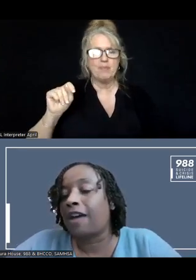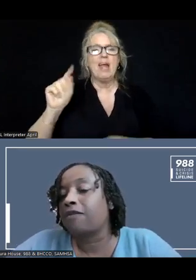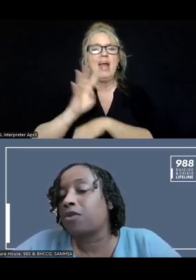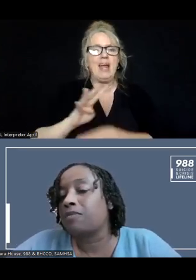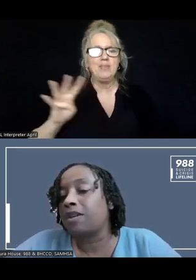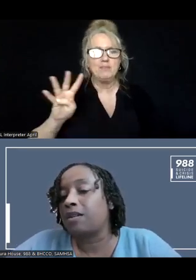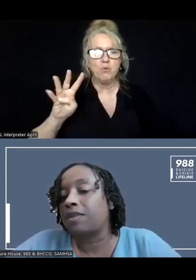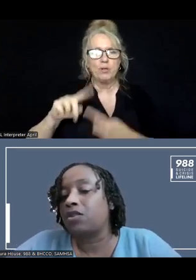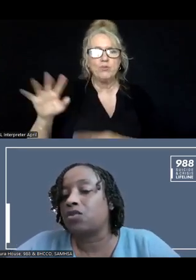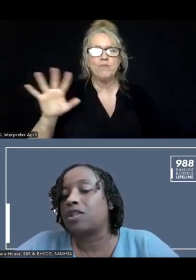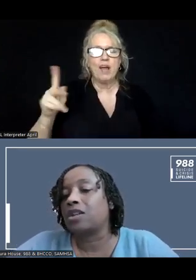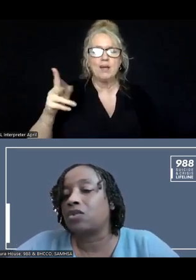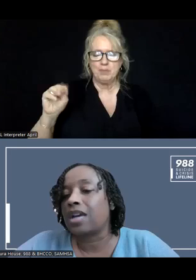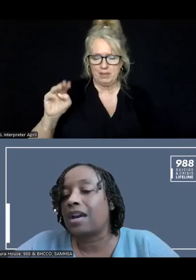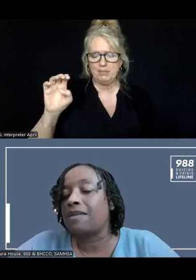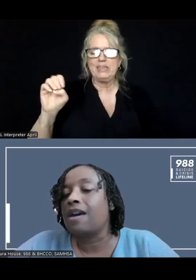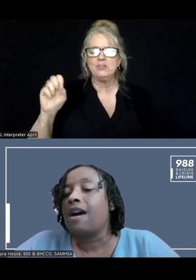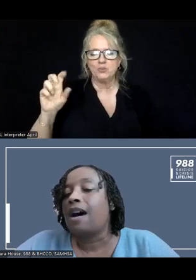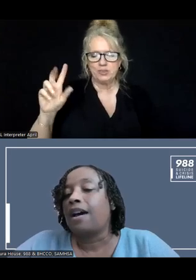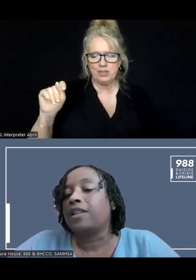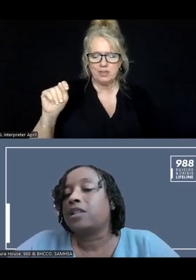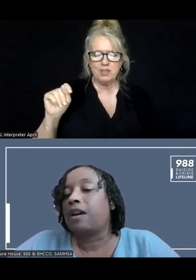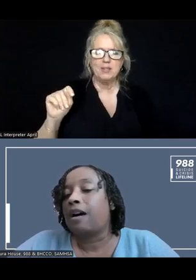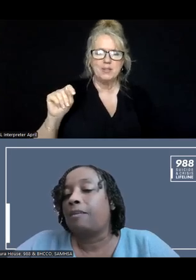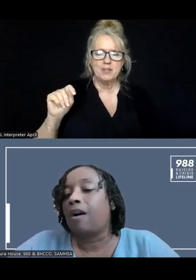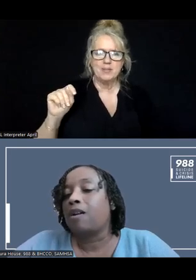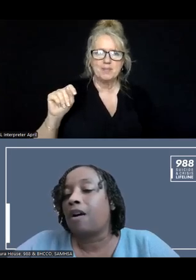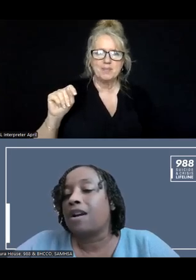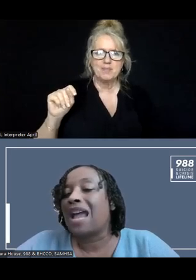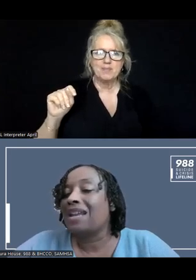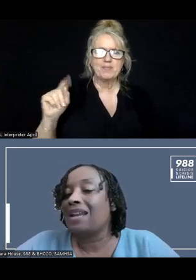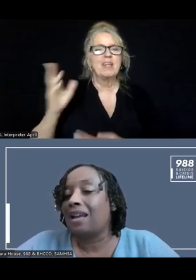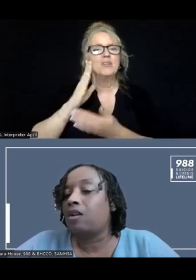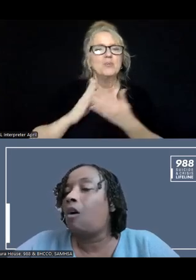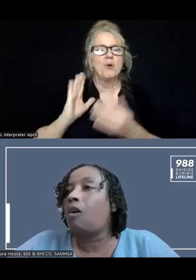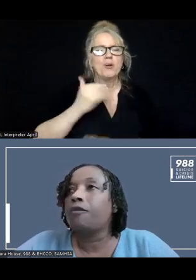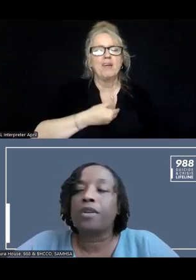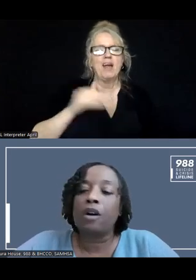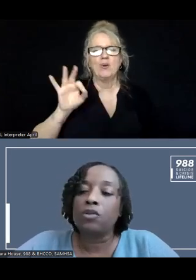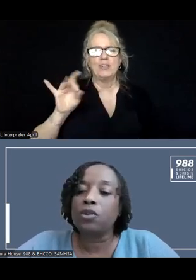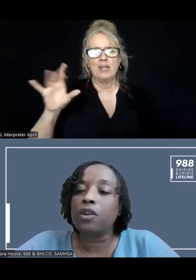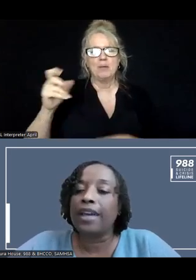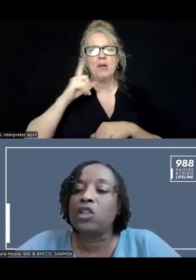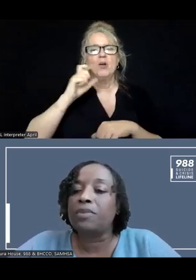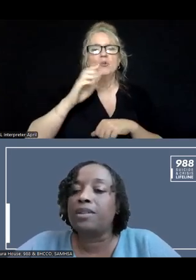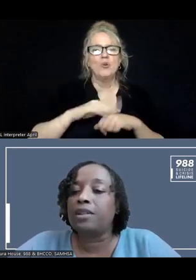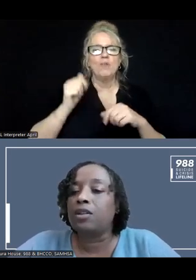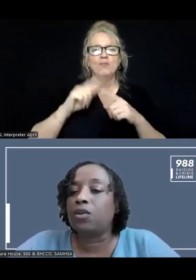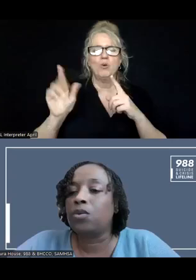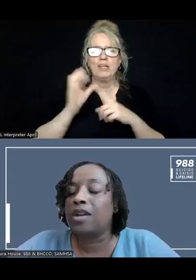.m. to 5.30 p.m. Eastern Standard Time. It's part of our 988 Call for the Culture